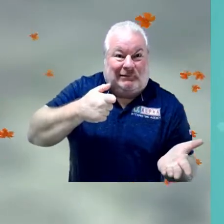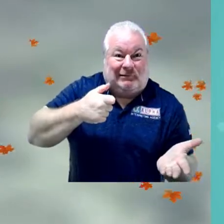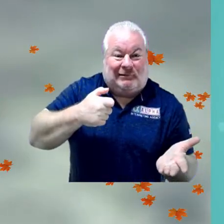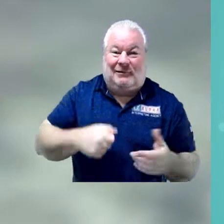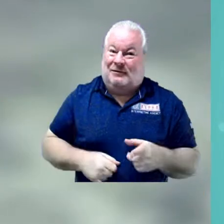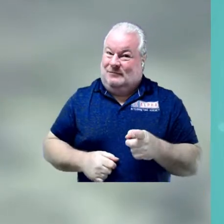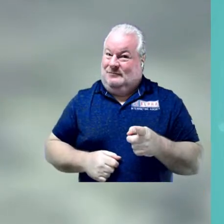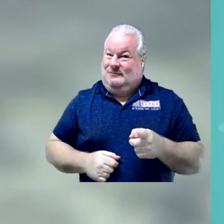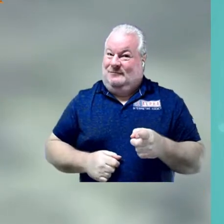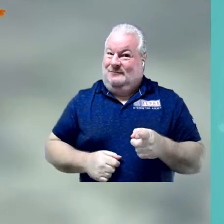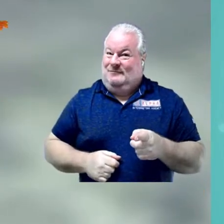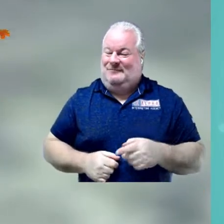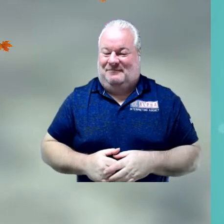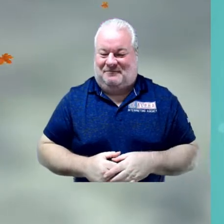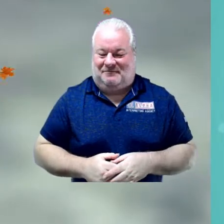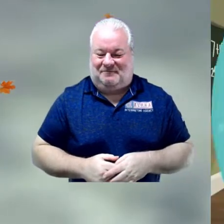Let's do this.